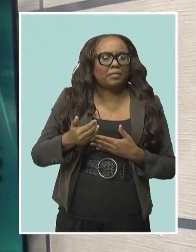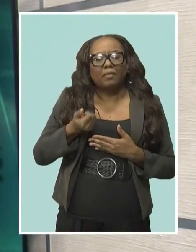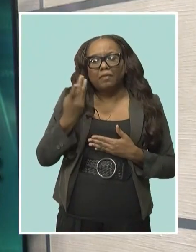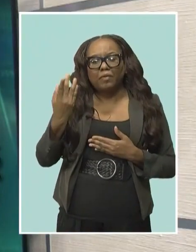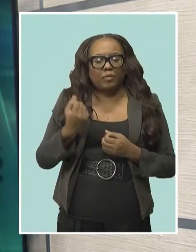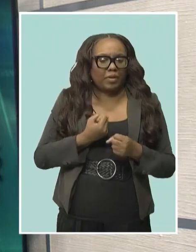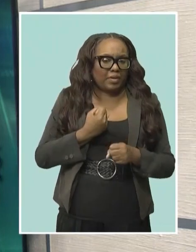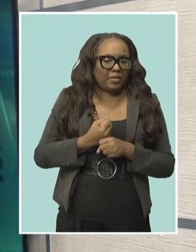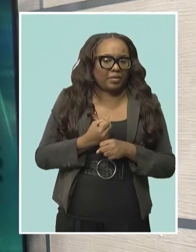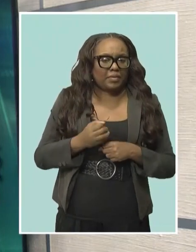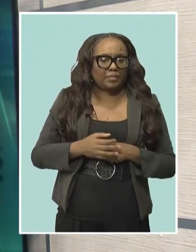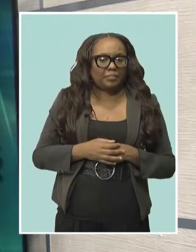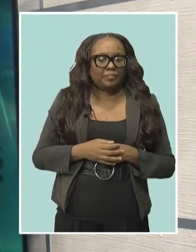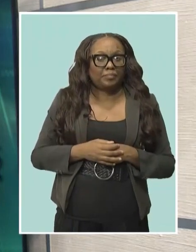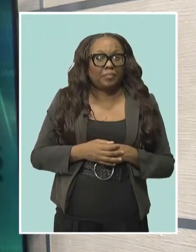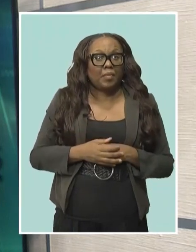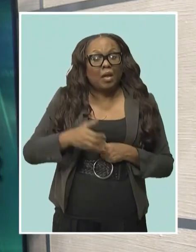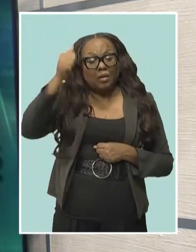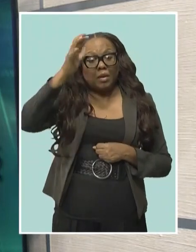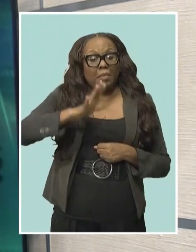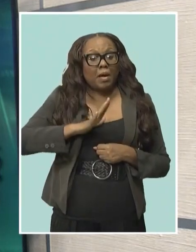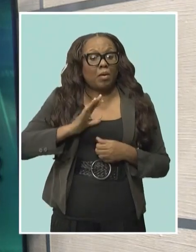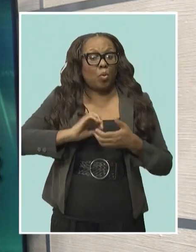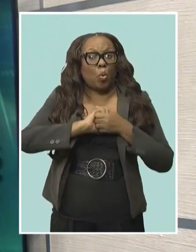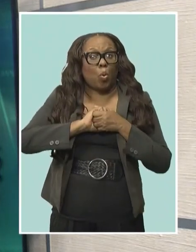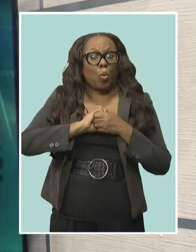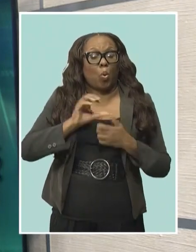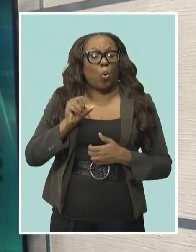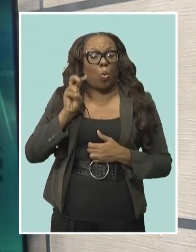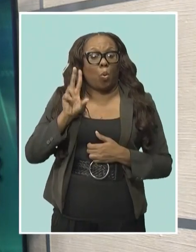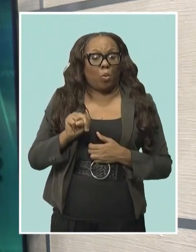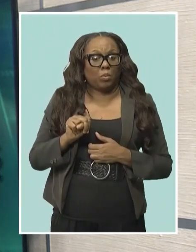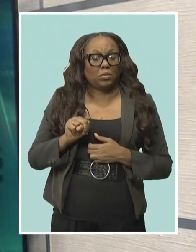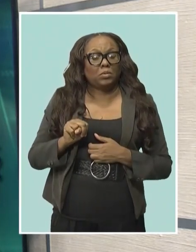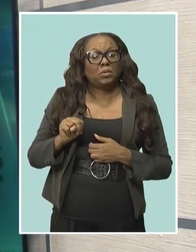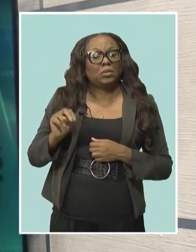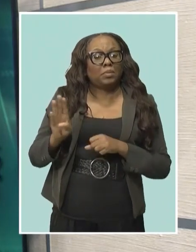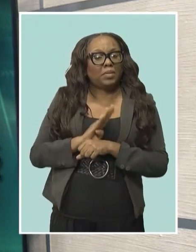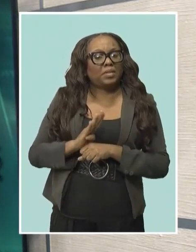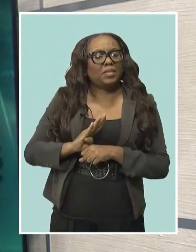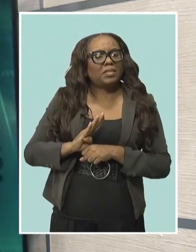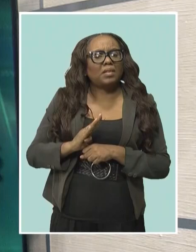of Equip4U has been speaking about some of the benefits of the project.